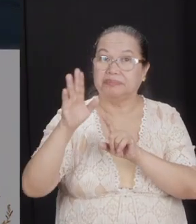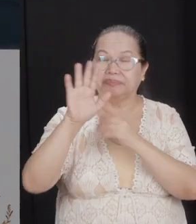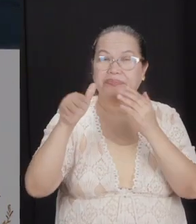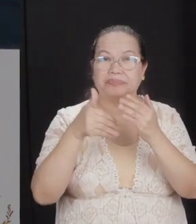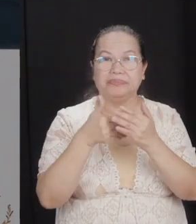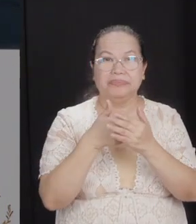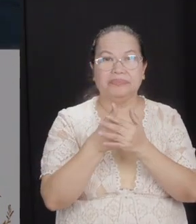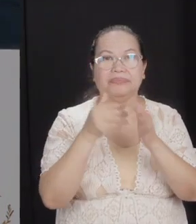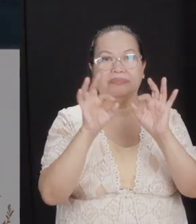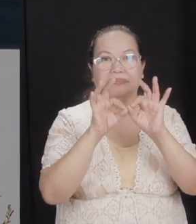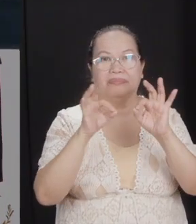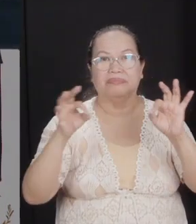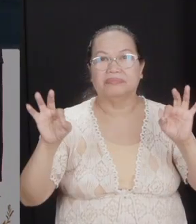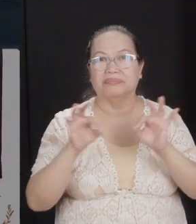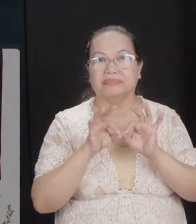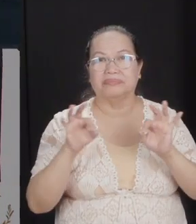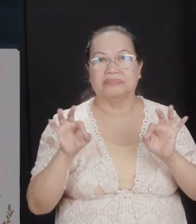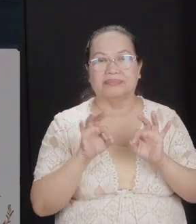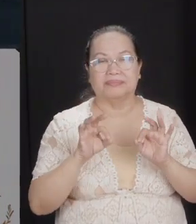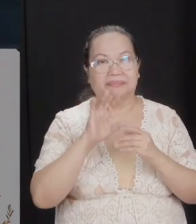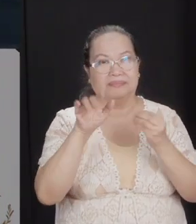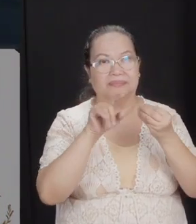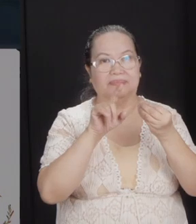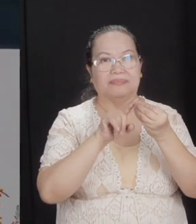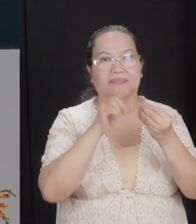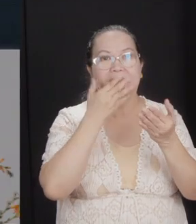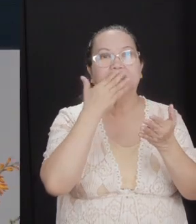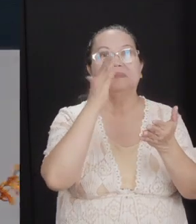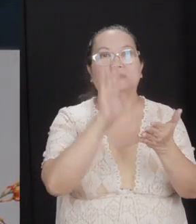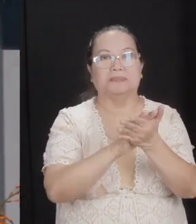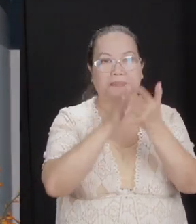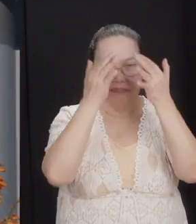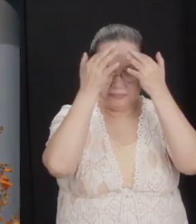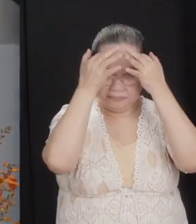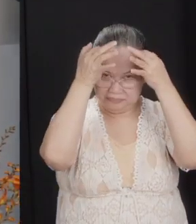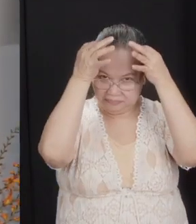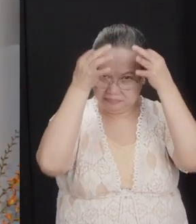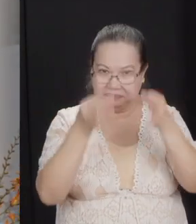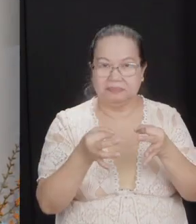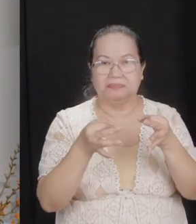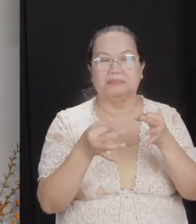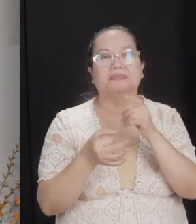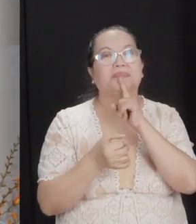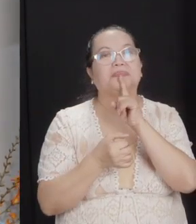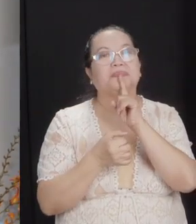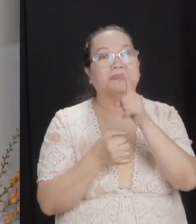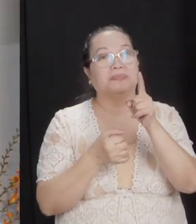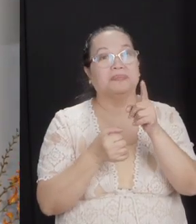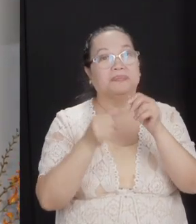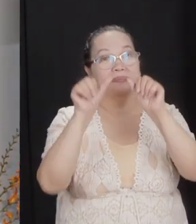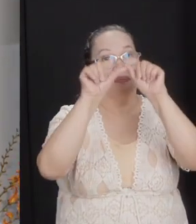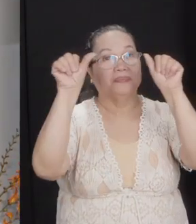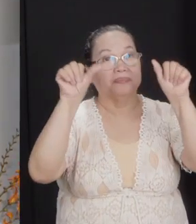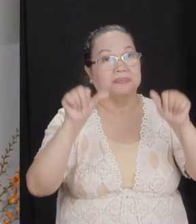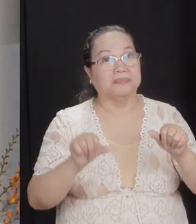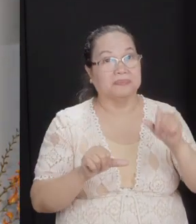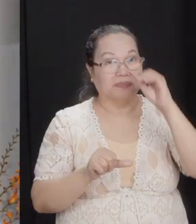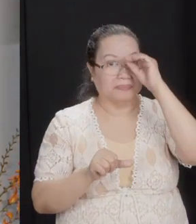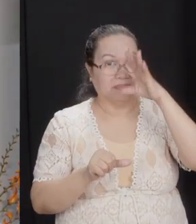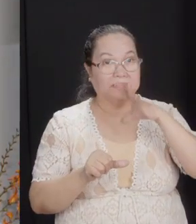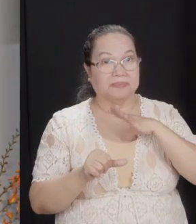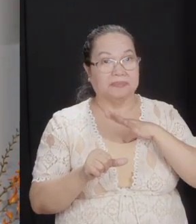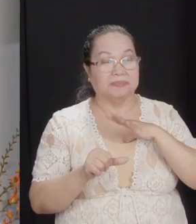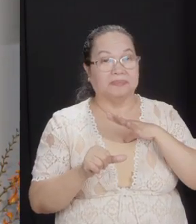whole narrative implies it was a bad decision. It really was. This altar was a man-made solution